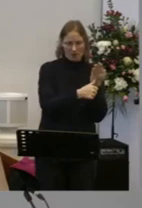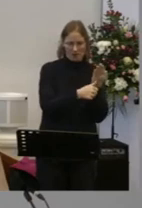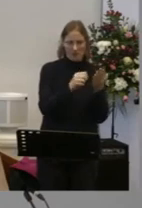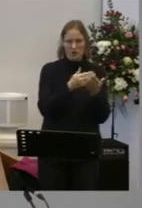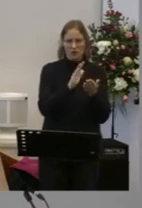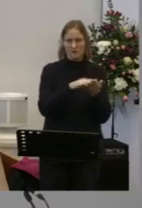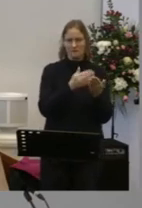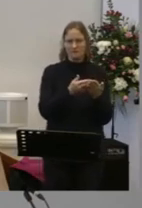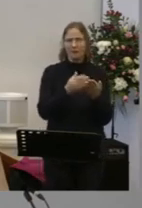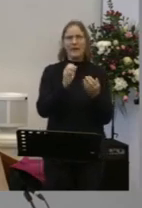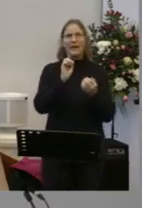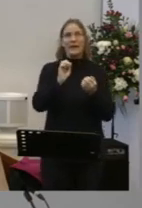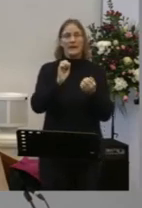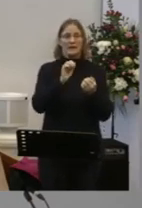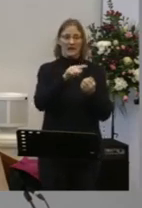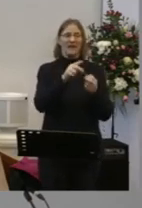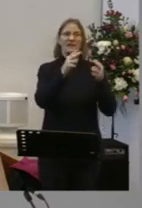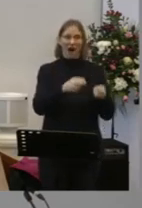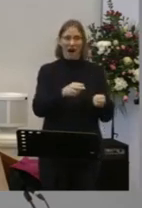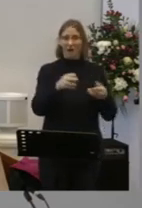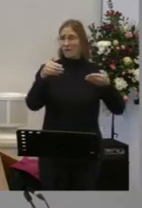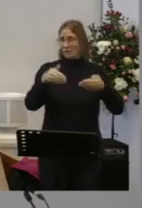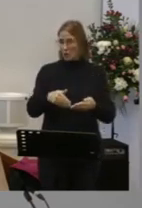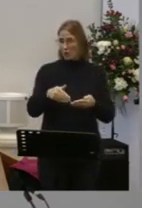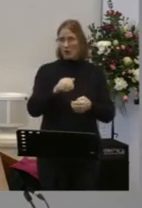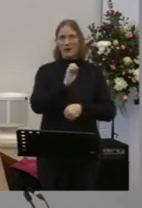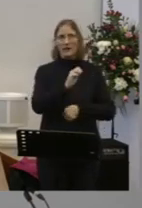He said He It's almost laughable How you fooled them